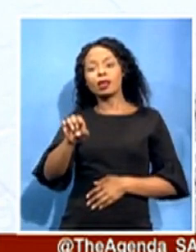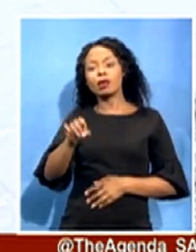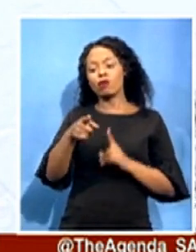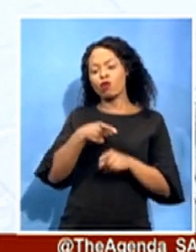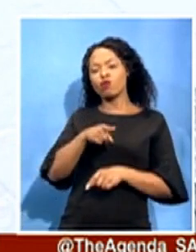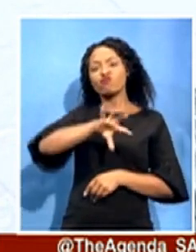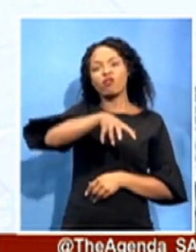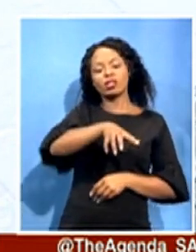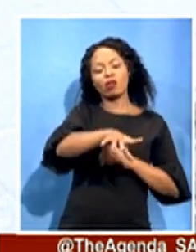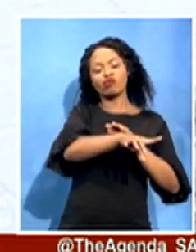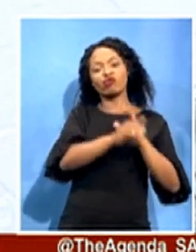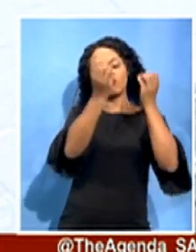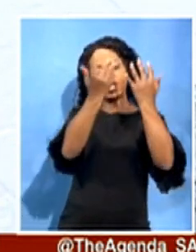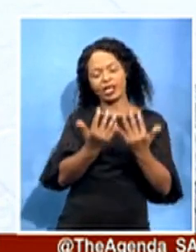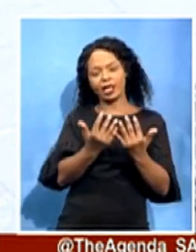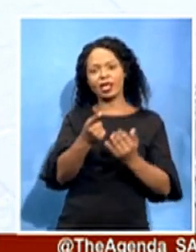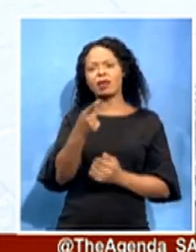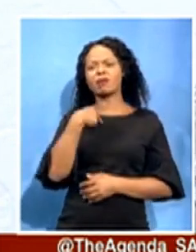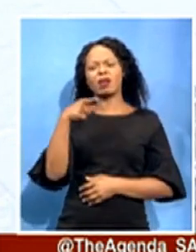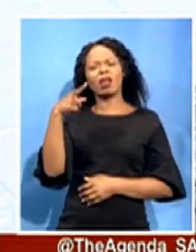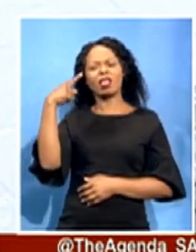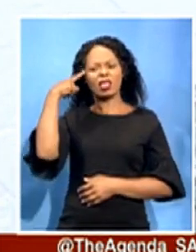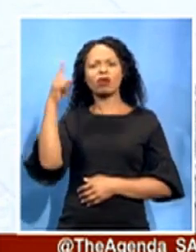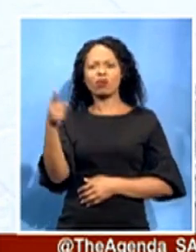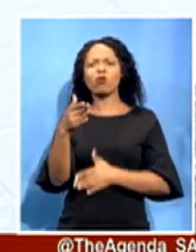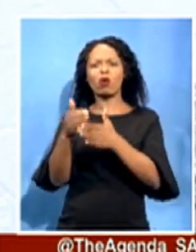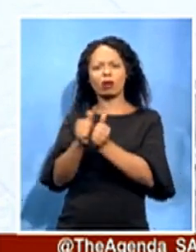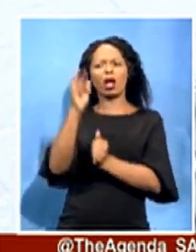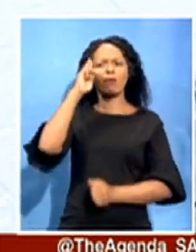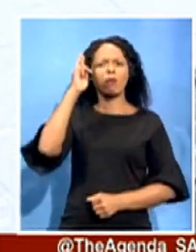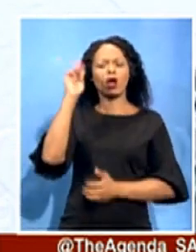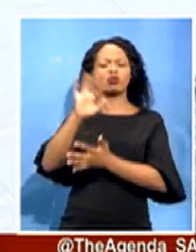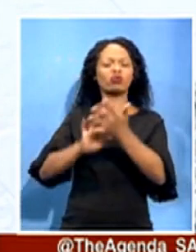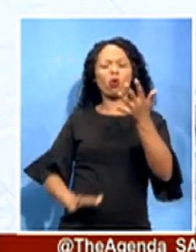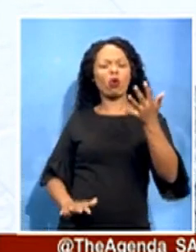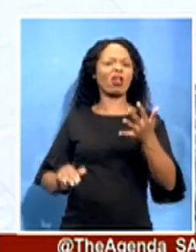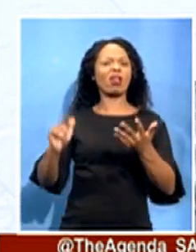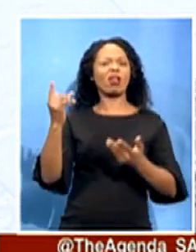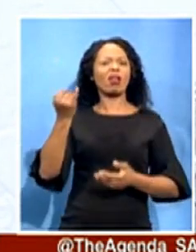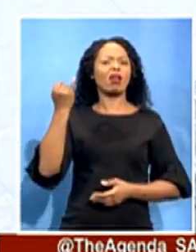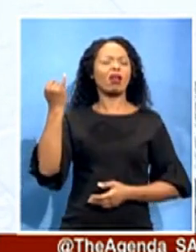recall this story around the allocation of having procured